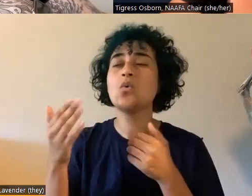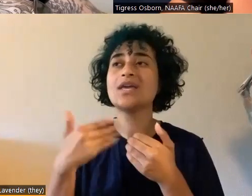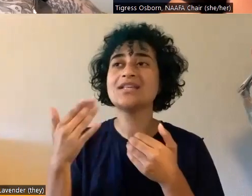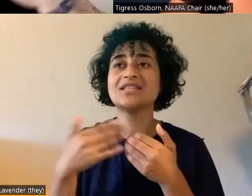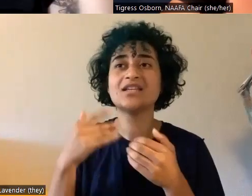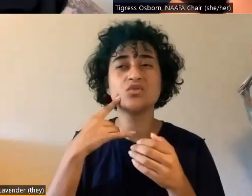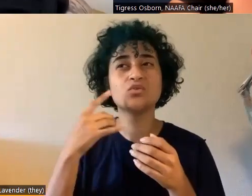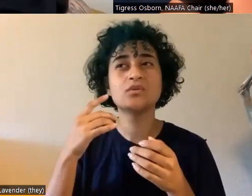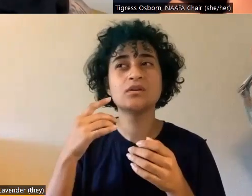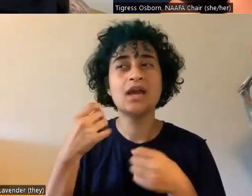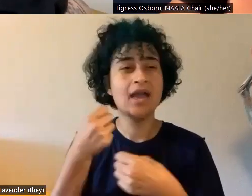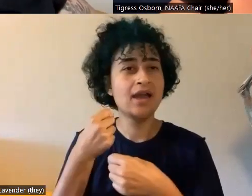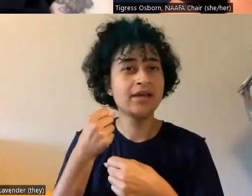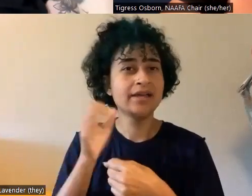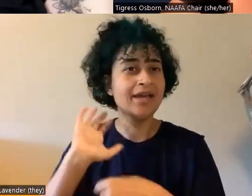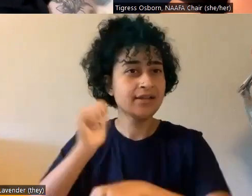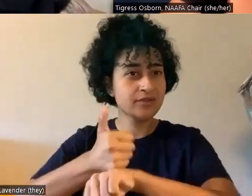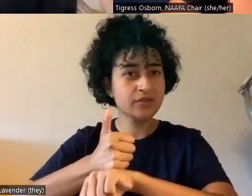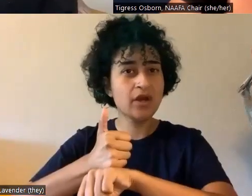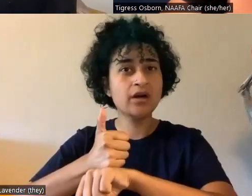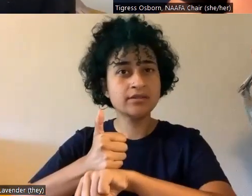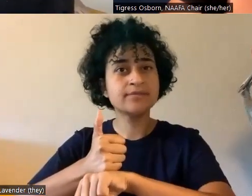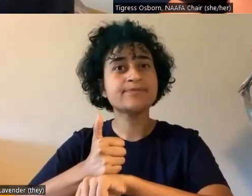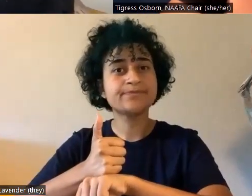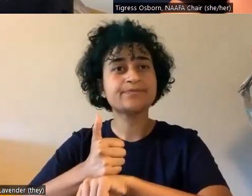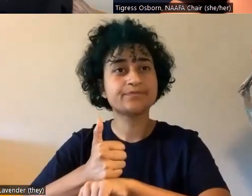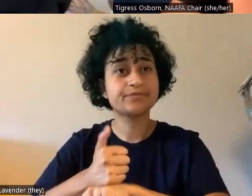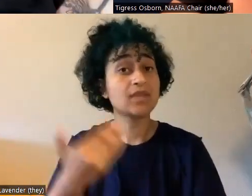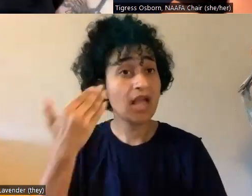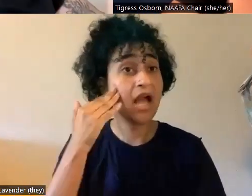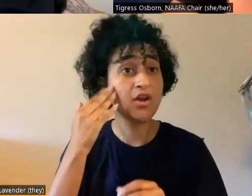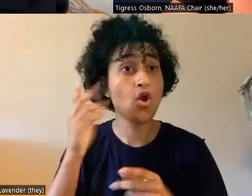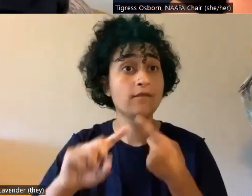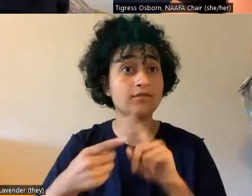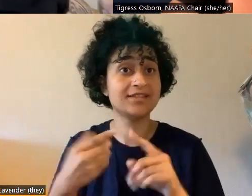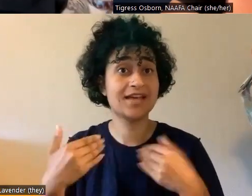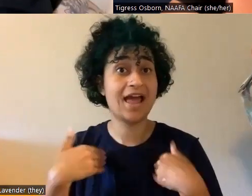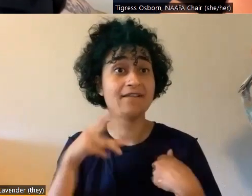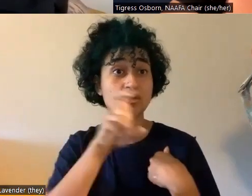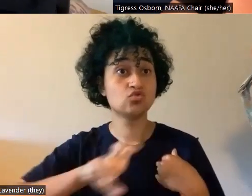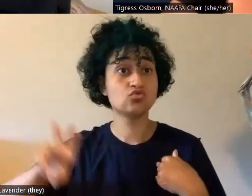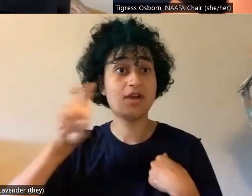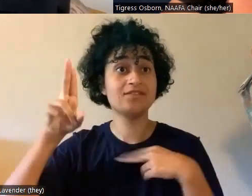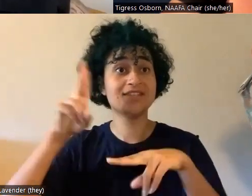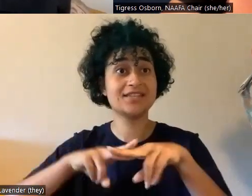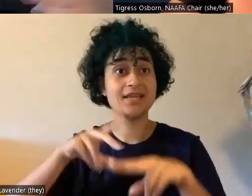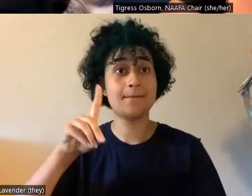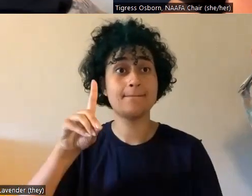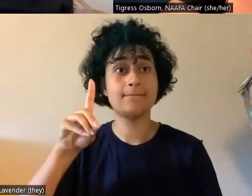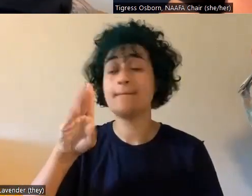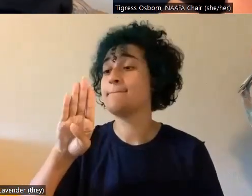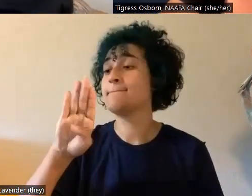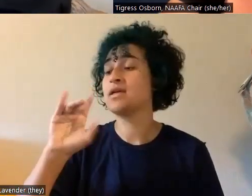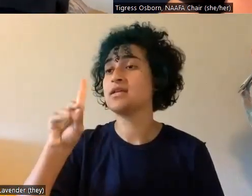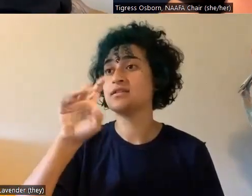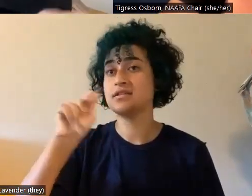friend who will not travel without their travel seat bidet. And if they're staying longer than a day, they're installing that for